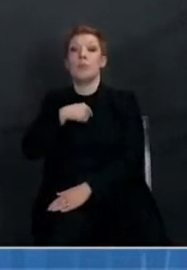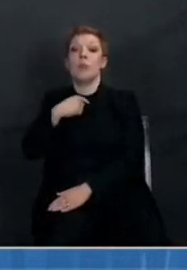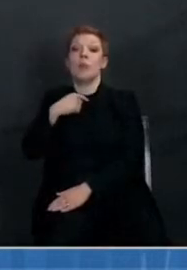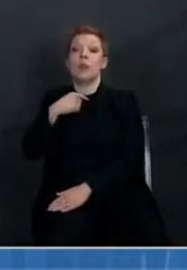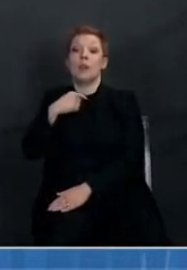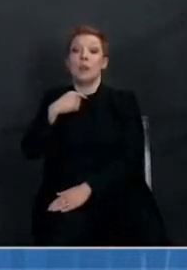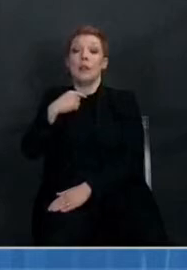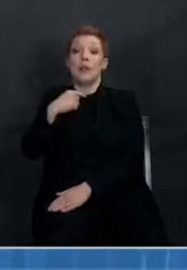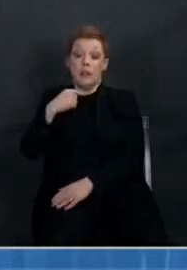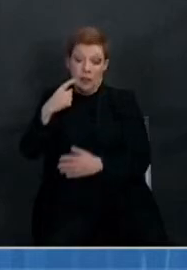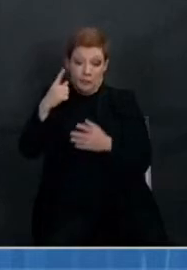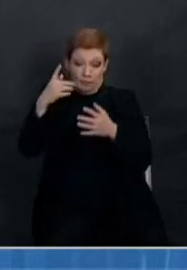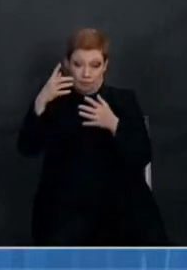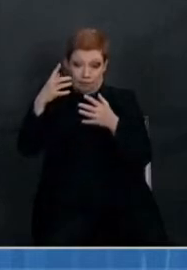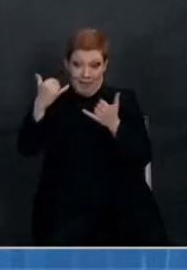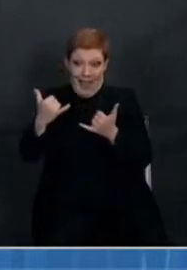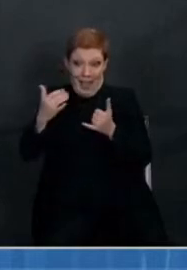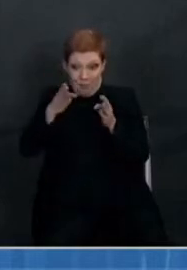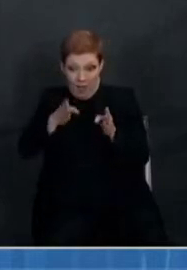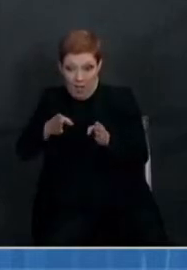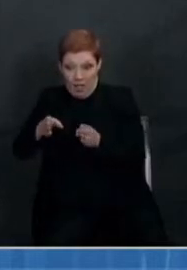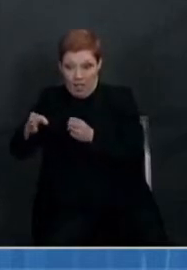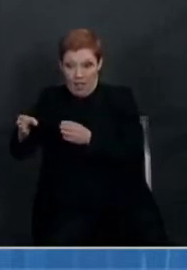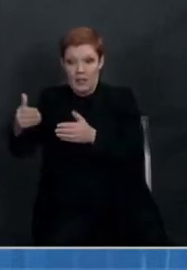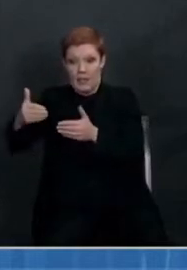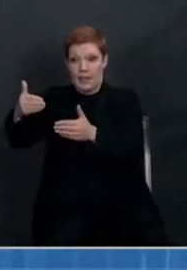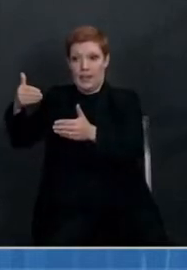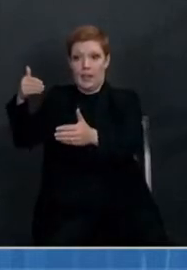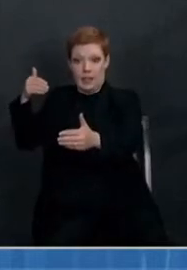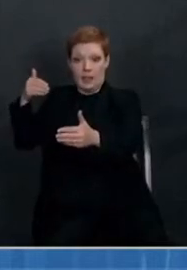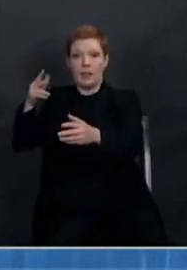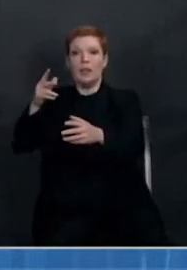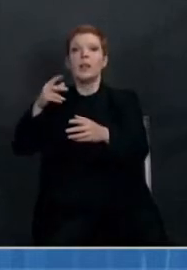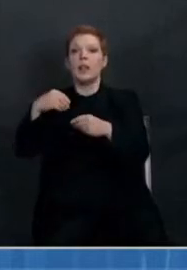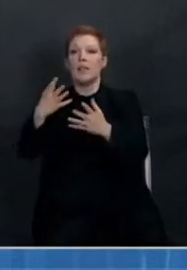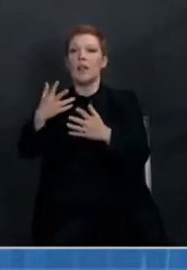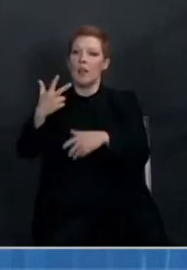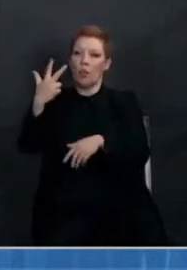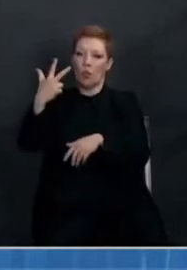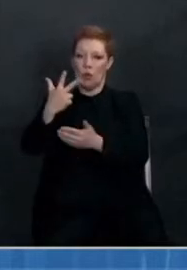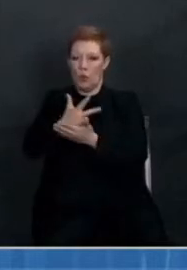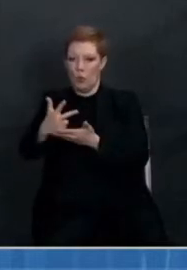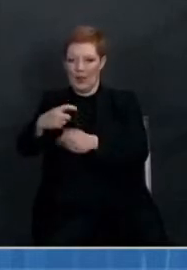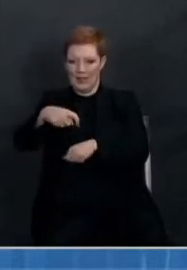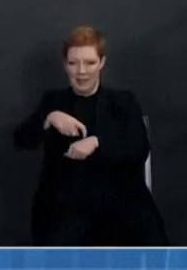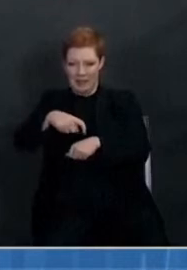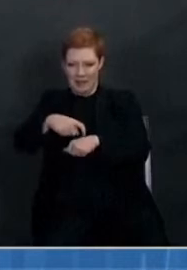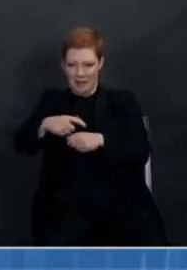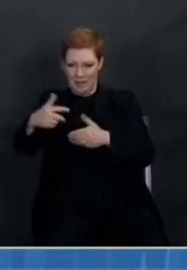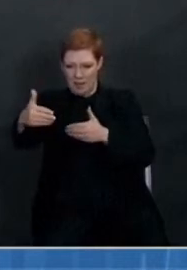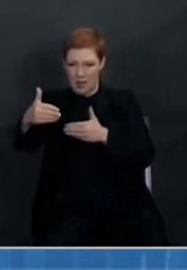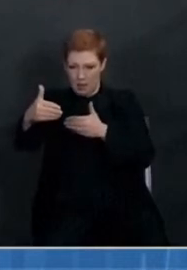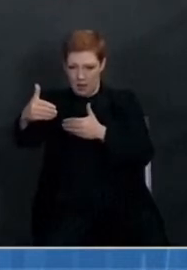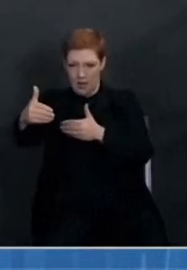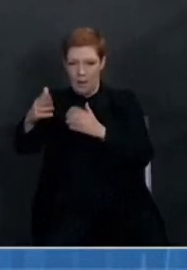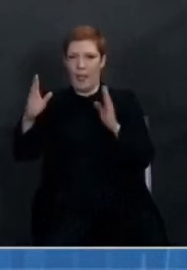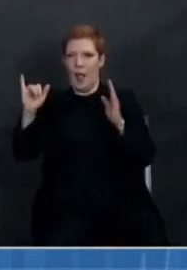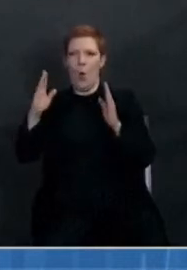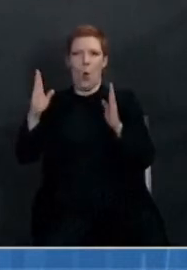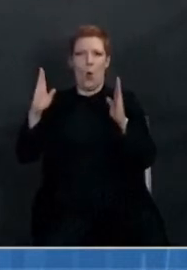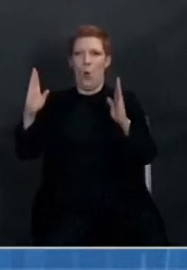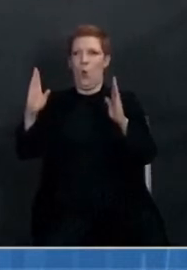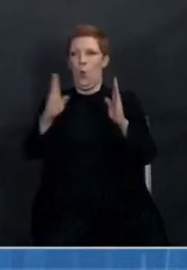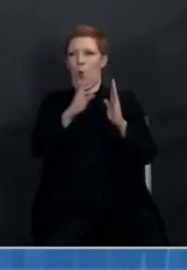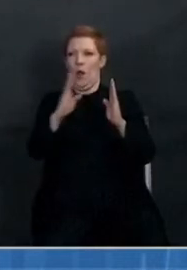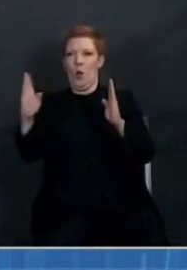window so that people will know the doses that they're going to get and when they're going to get them. We don't want to hold back things. In other